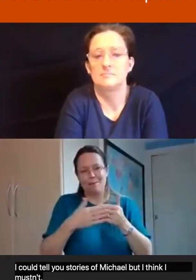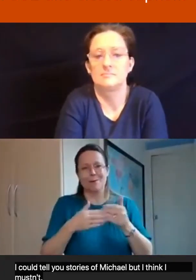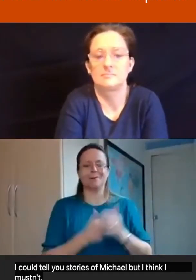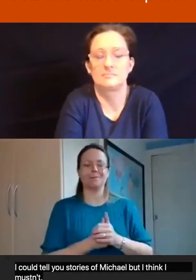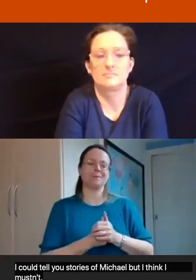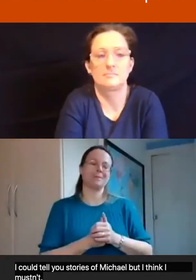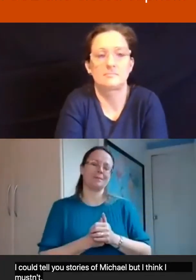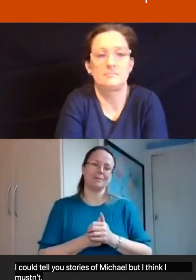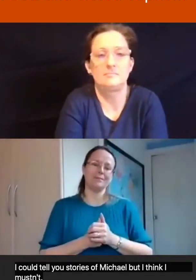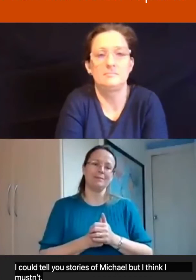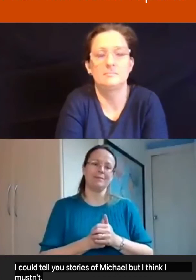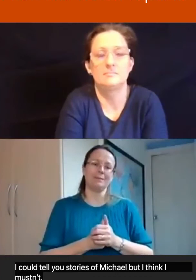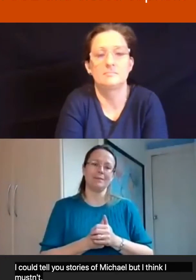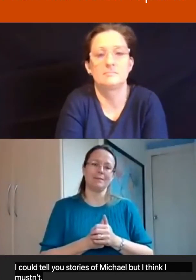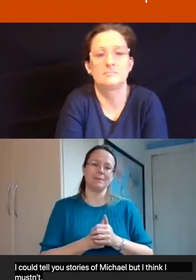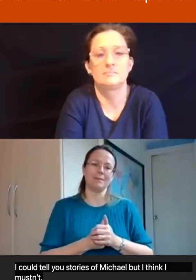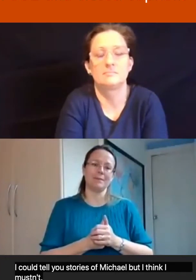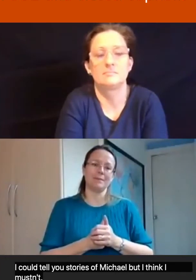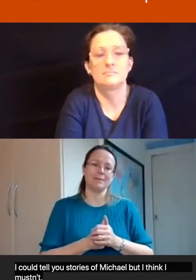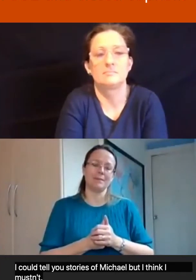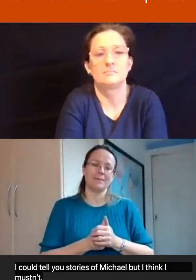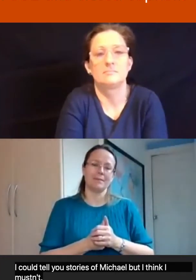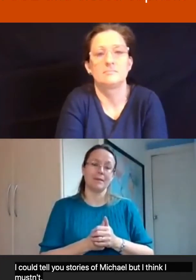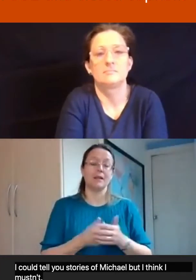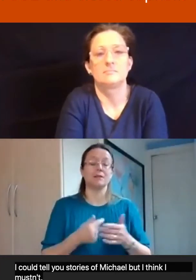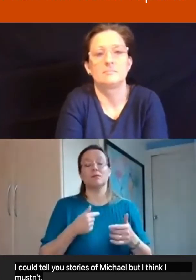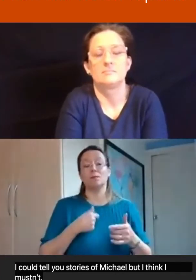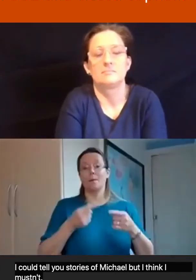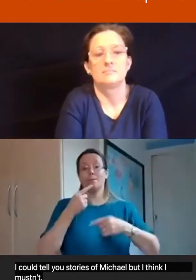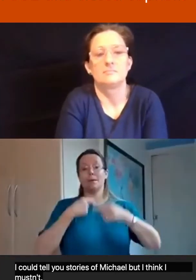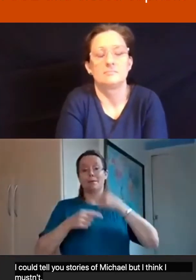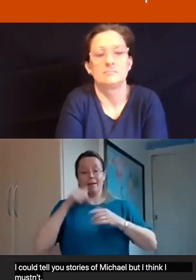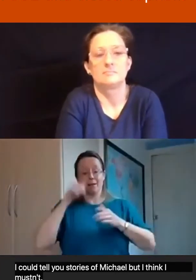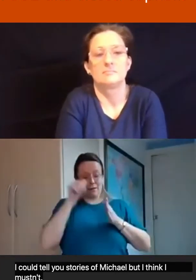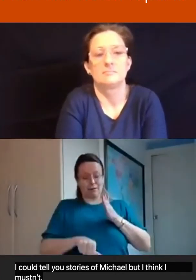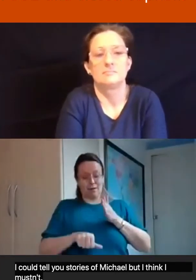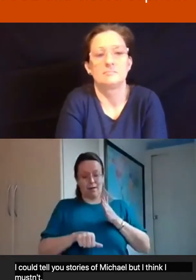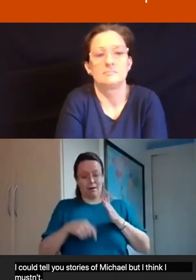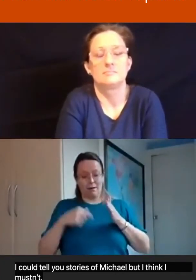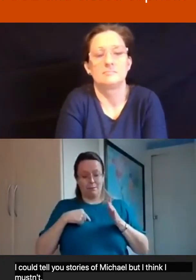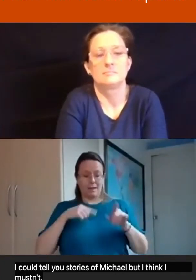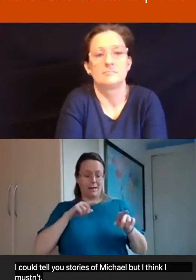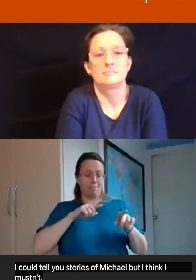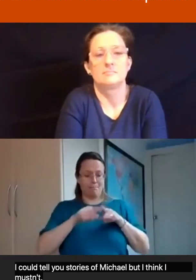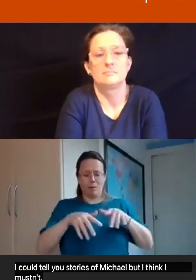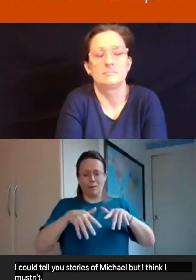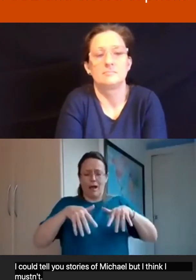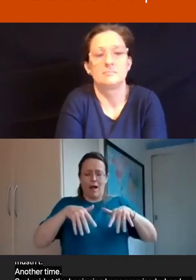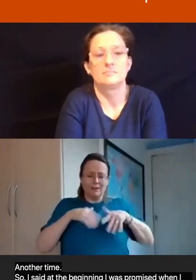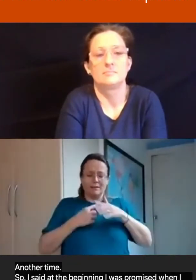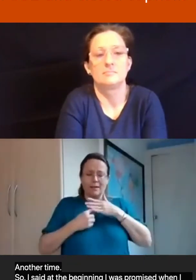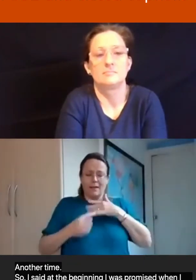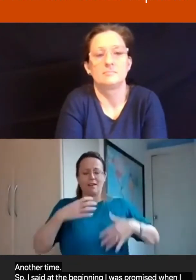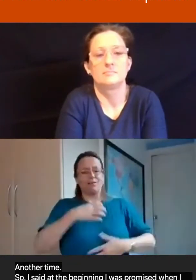at the beginning that I was promised when I was most isolated and most frightened companions for the